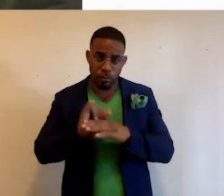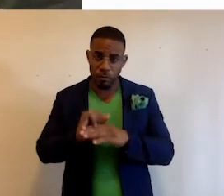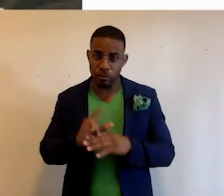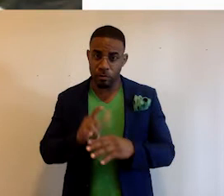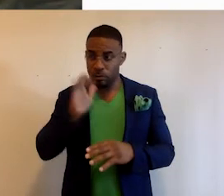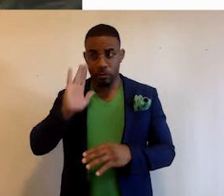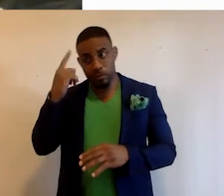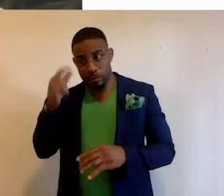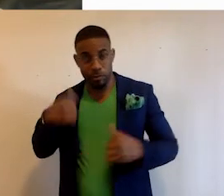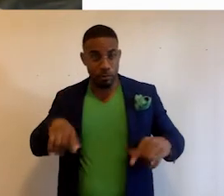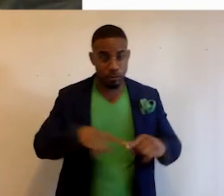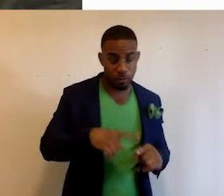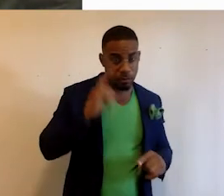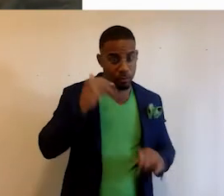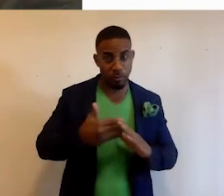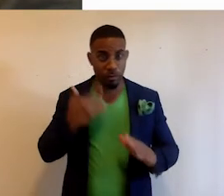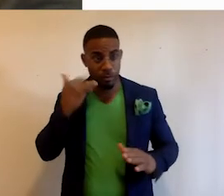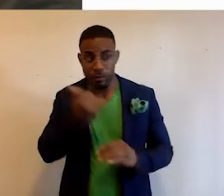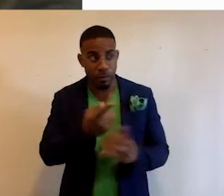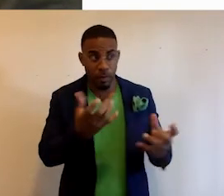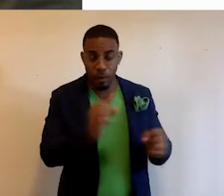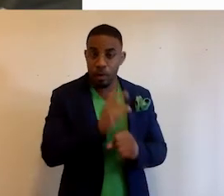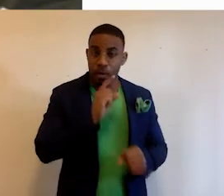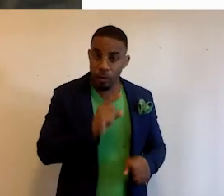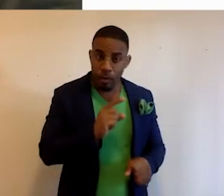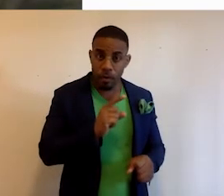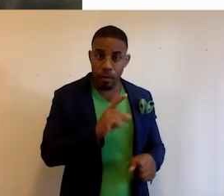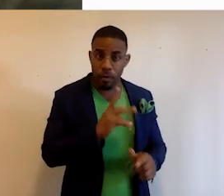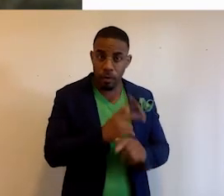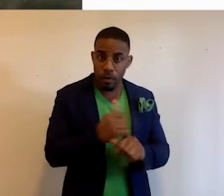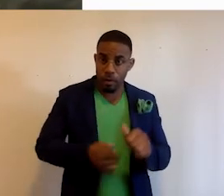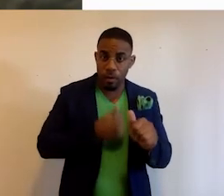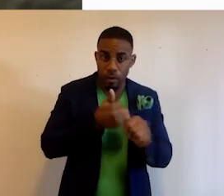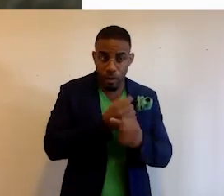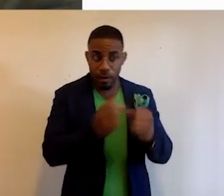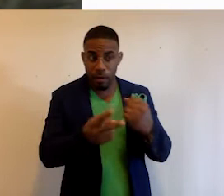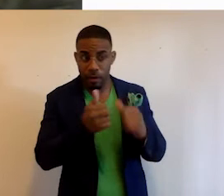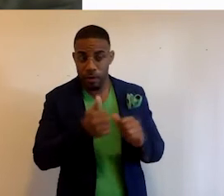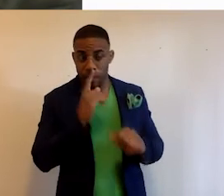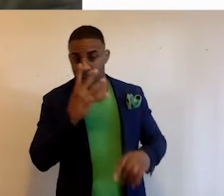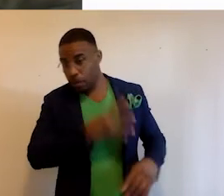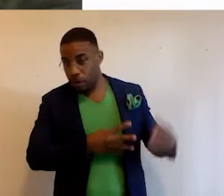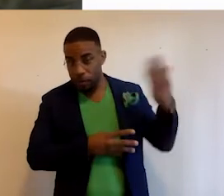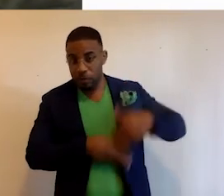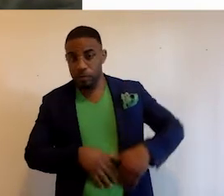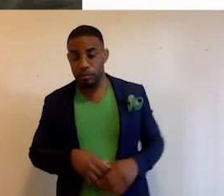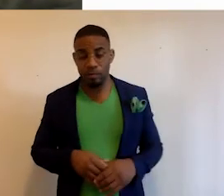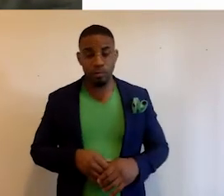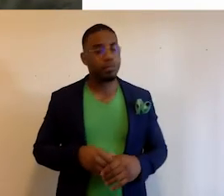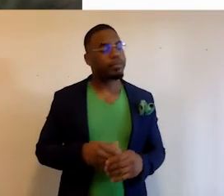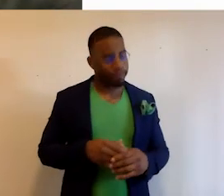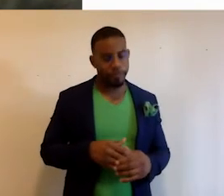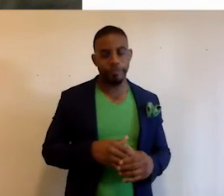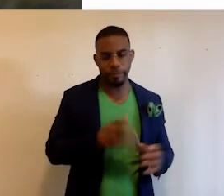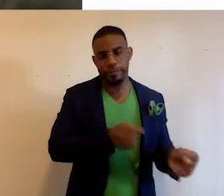before. And if anyone wants to make sure that they are going to save themselves from being part of a permanent underpass, you've got